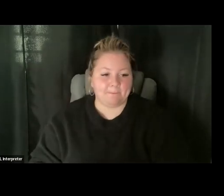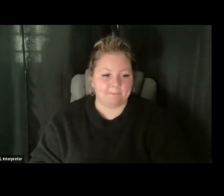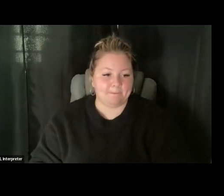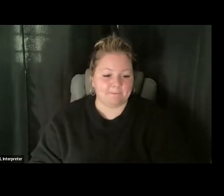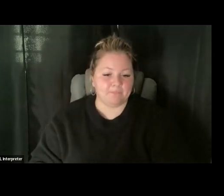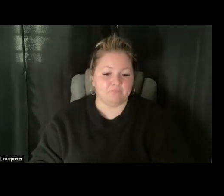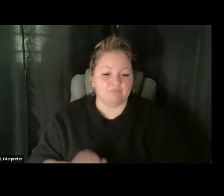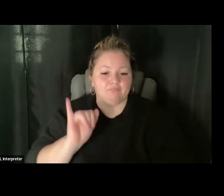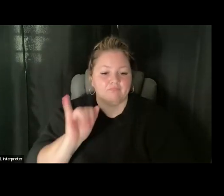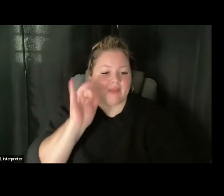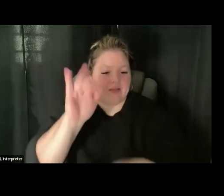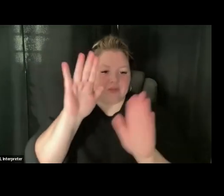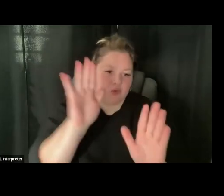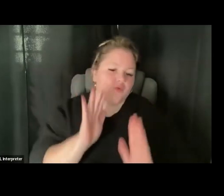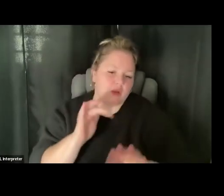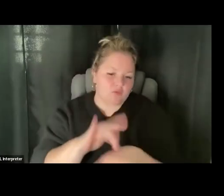That's a great resource.